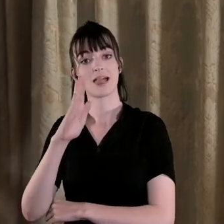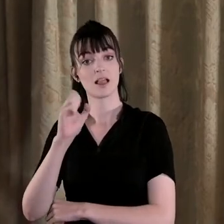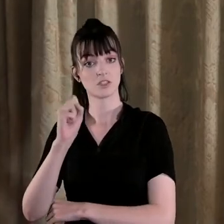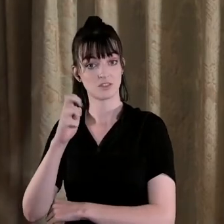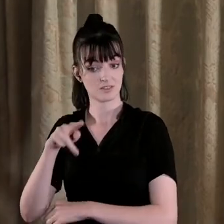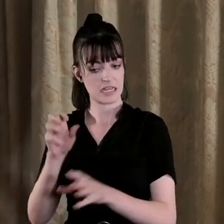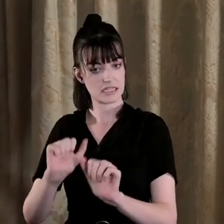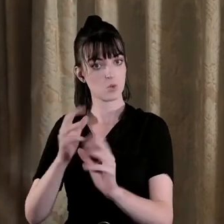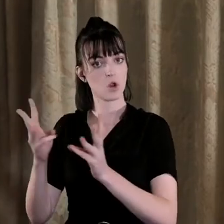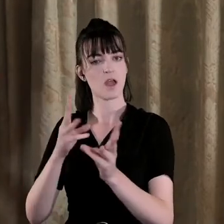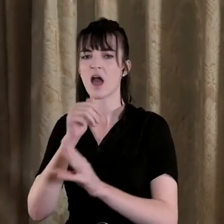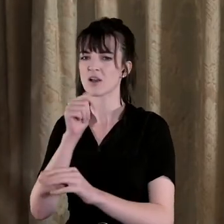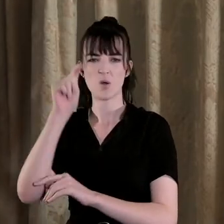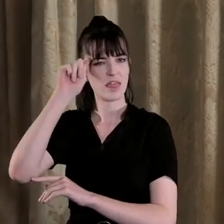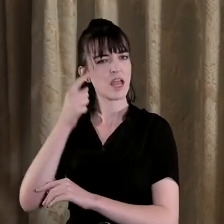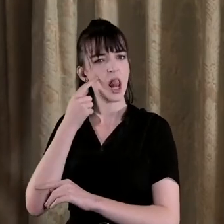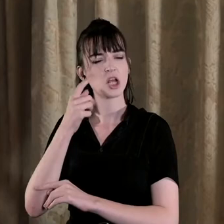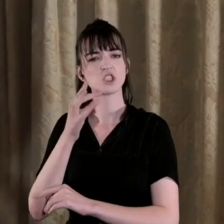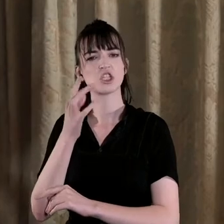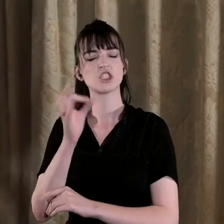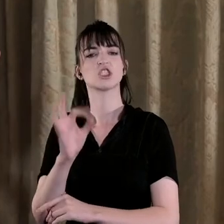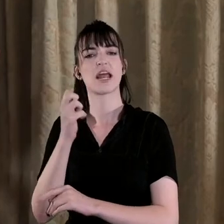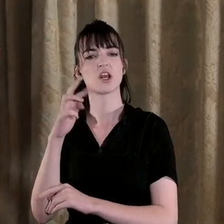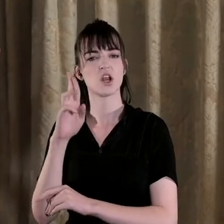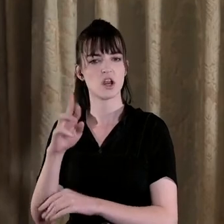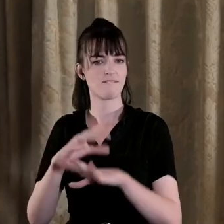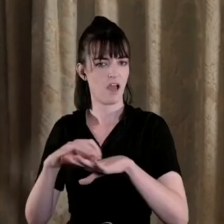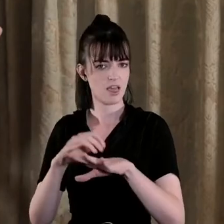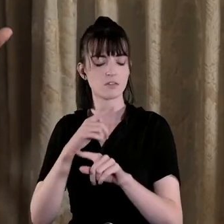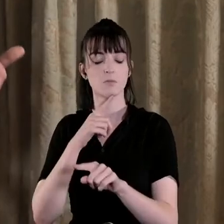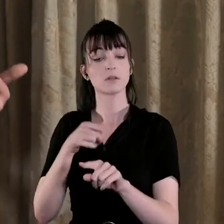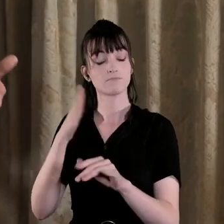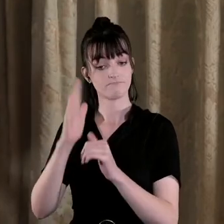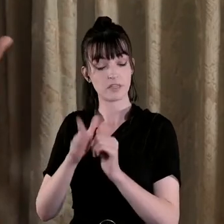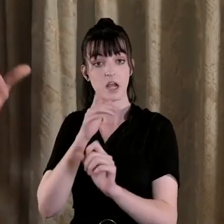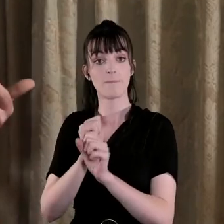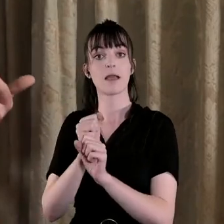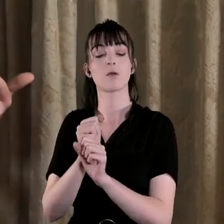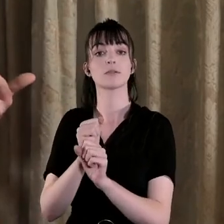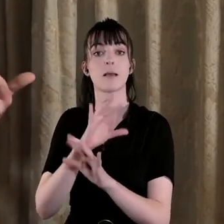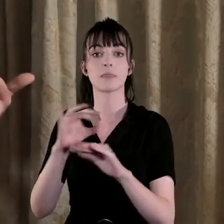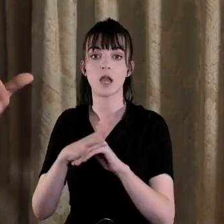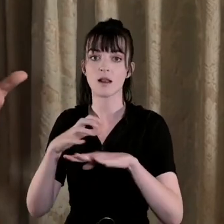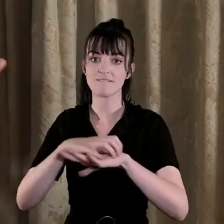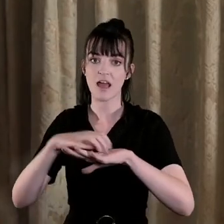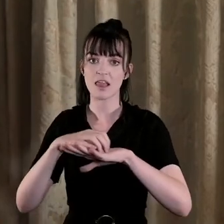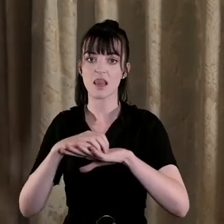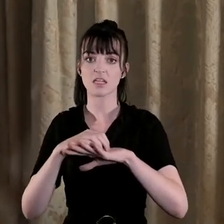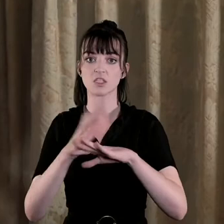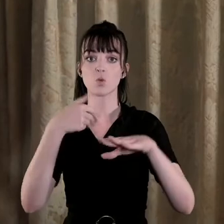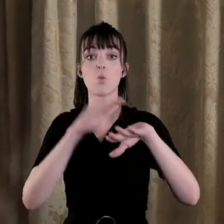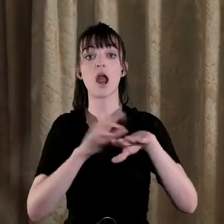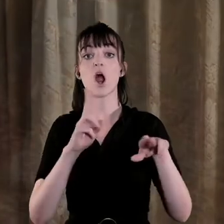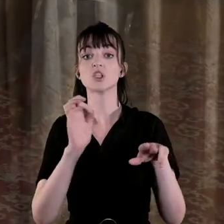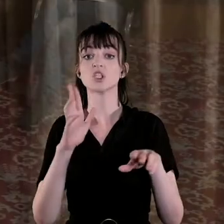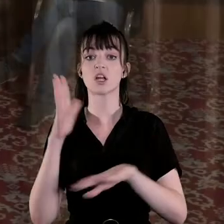gendered violence in any detail but one of his conclusions looking at the kind of violence you have in Ulster and violence you